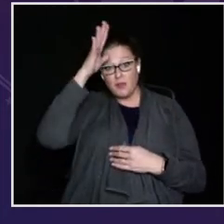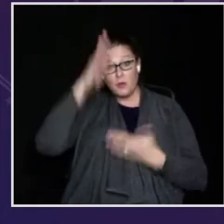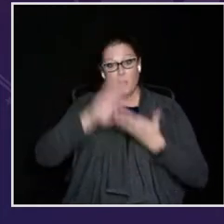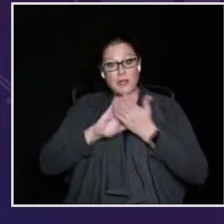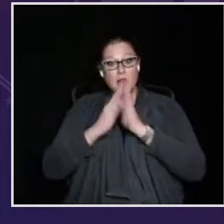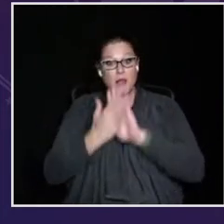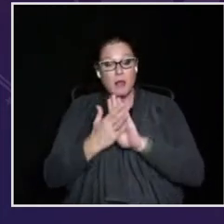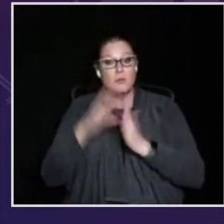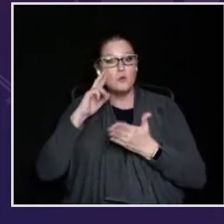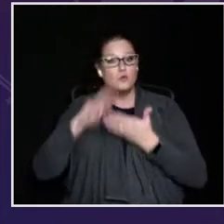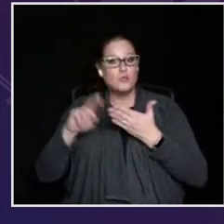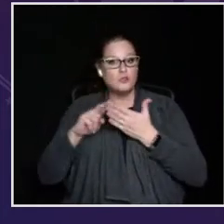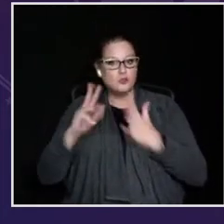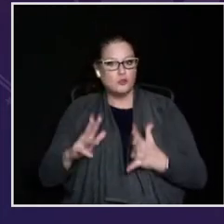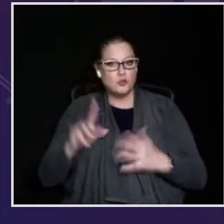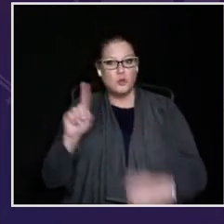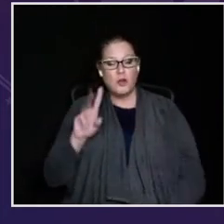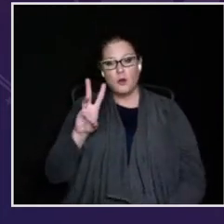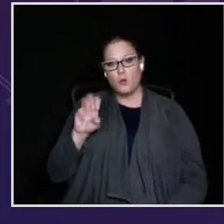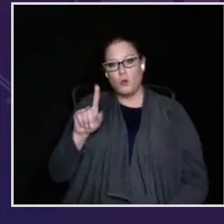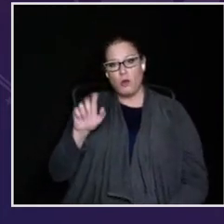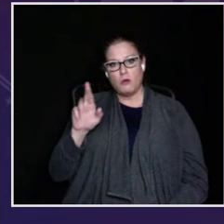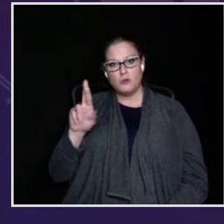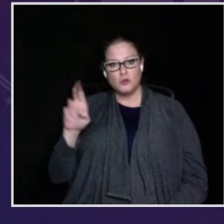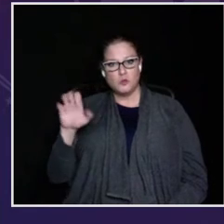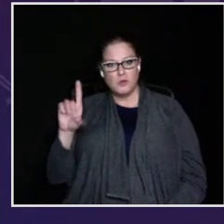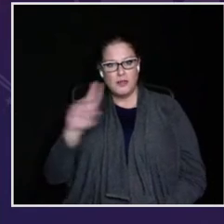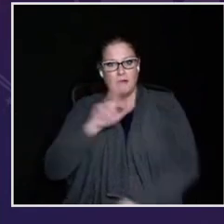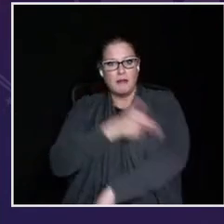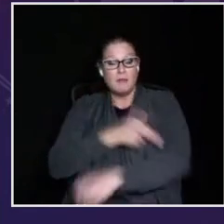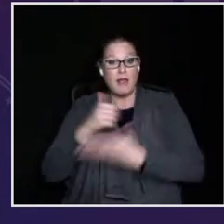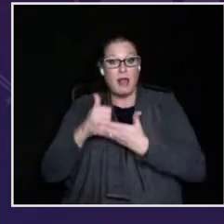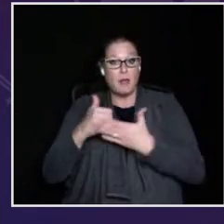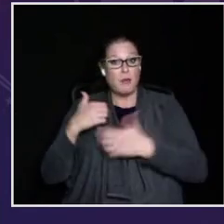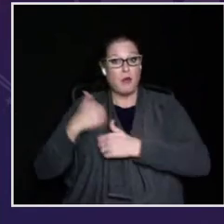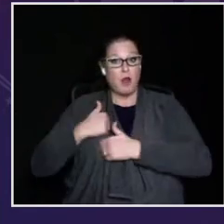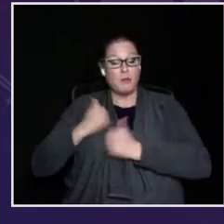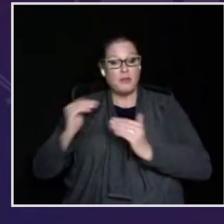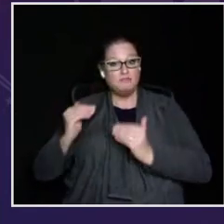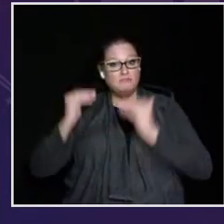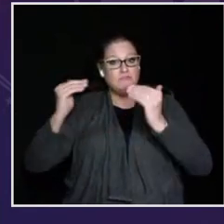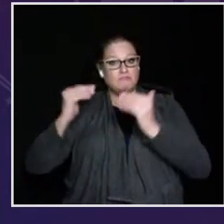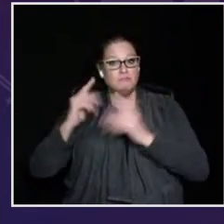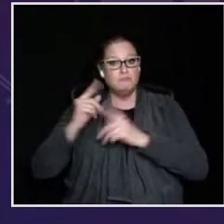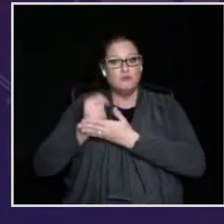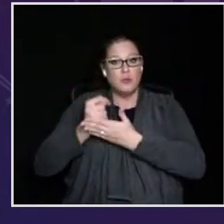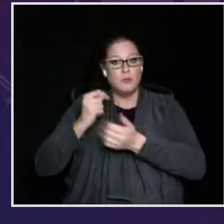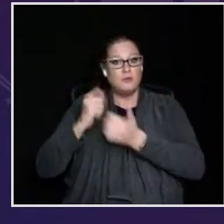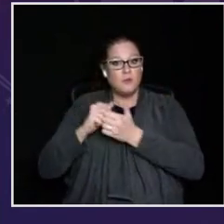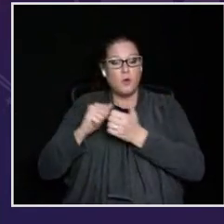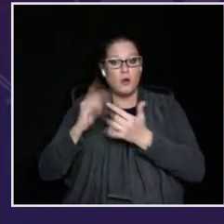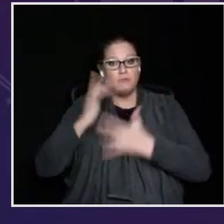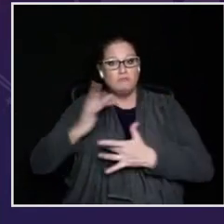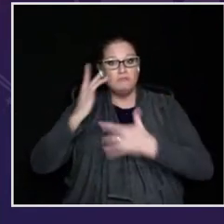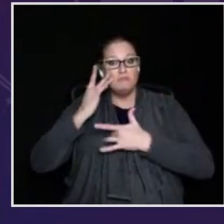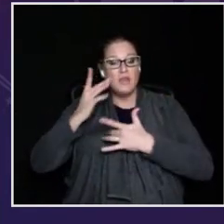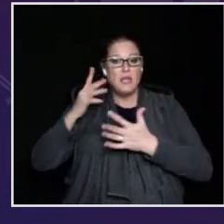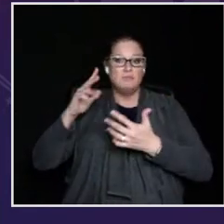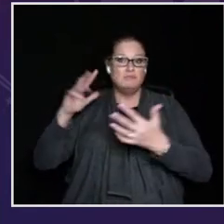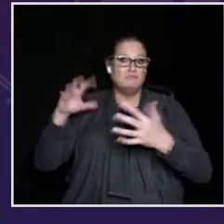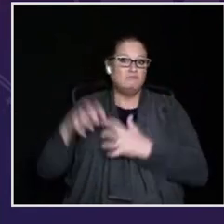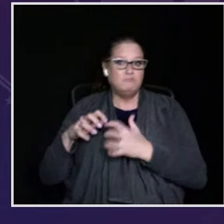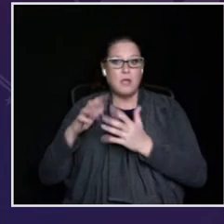students in the sciences. My dad would become a researcher at Walter Reed, helping the Army